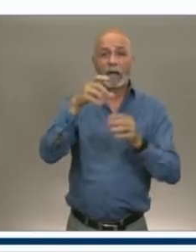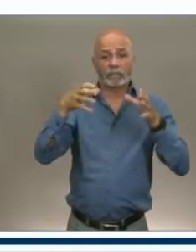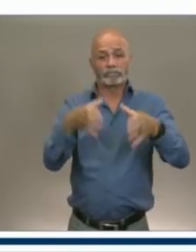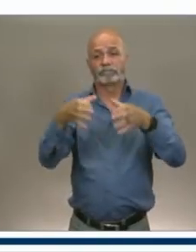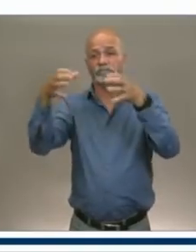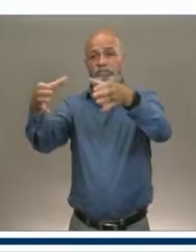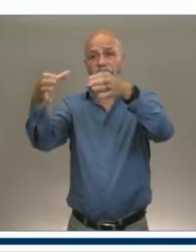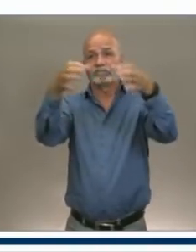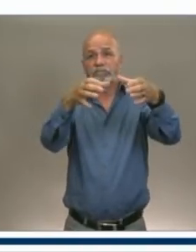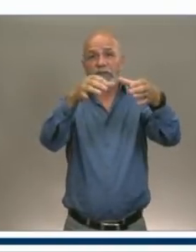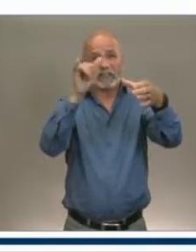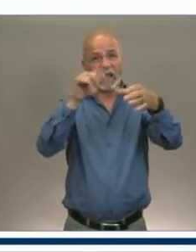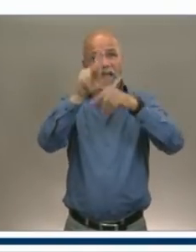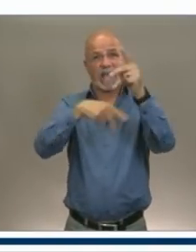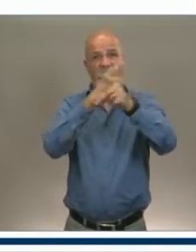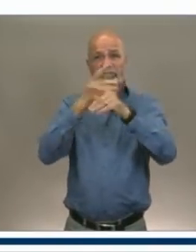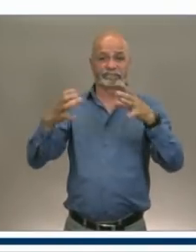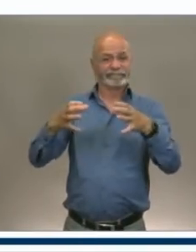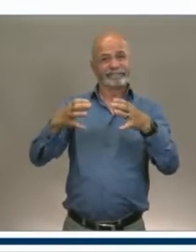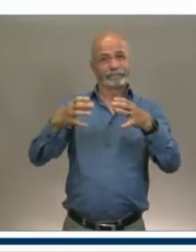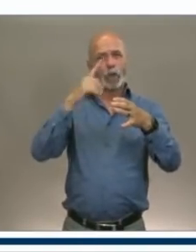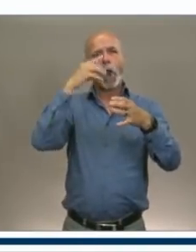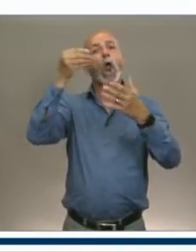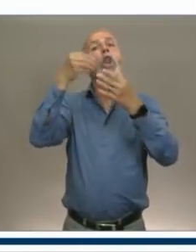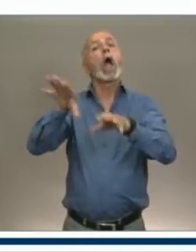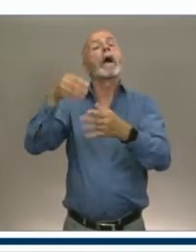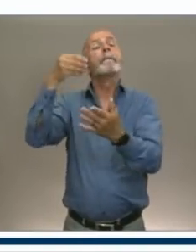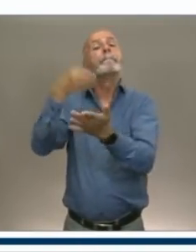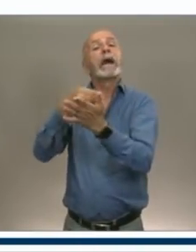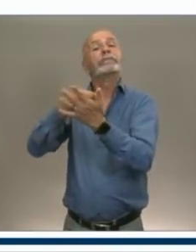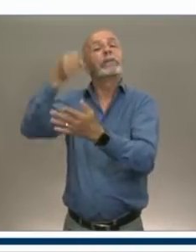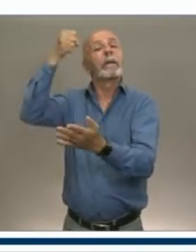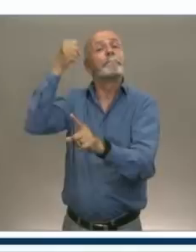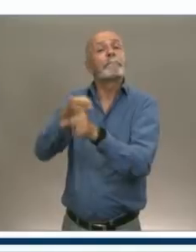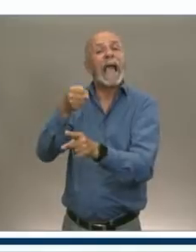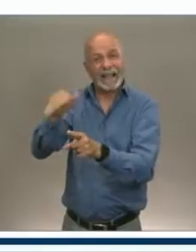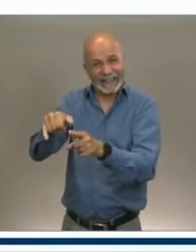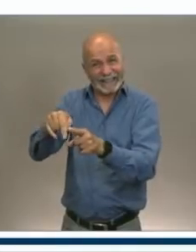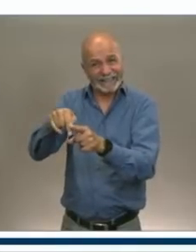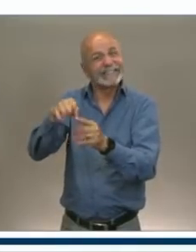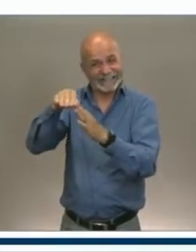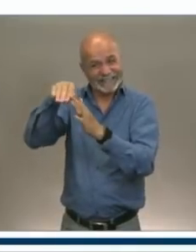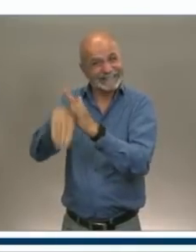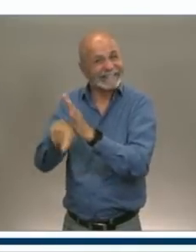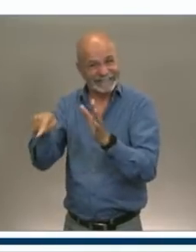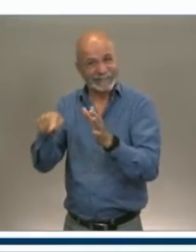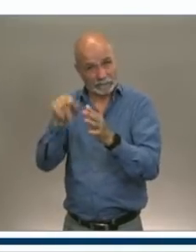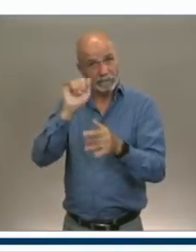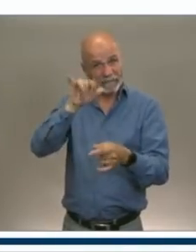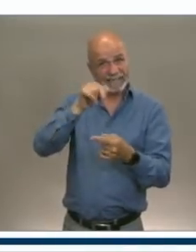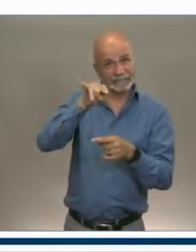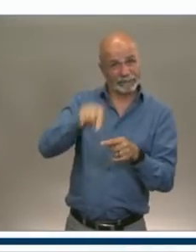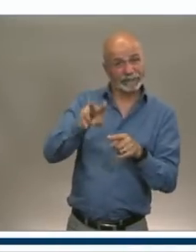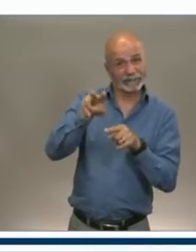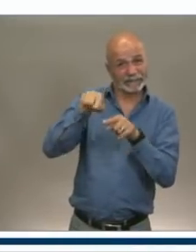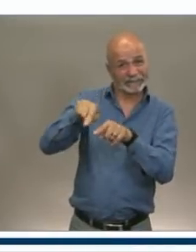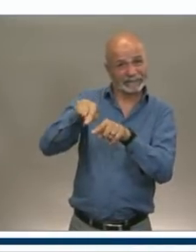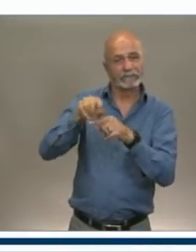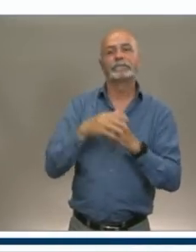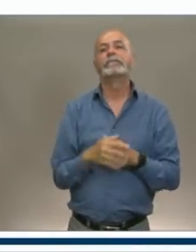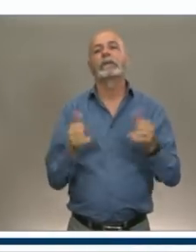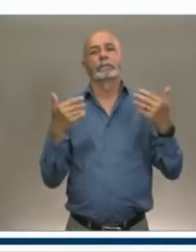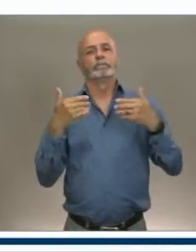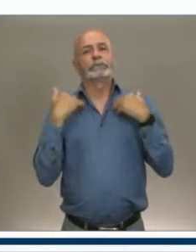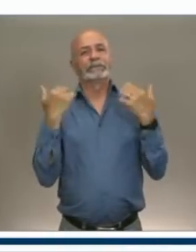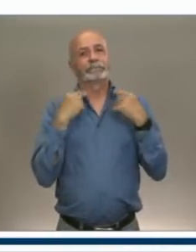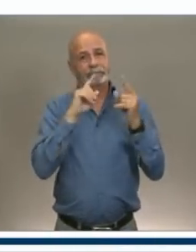took pretty much over the last 18 months to two years? Yeah, I mean, we recognize that our tourism industry took over a billion